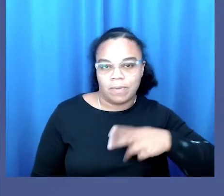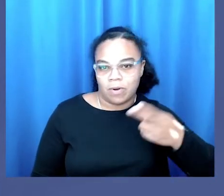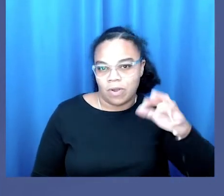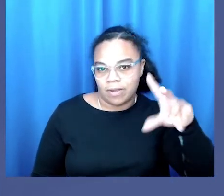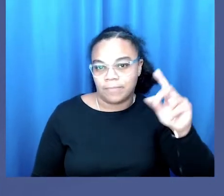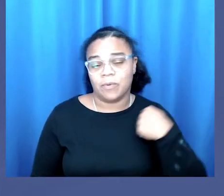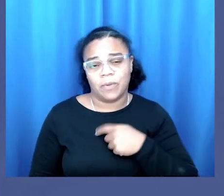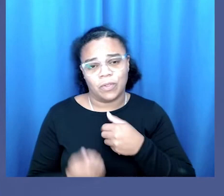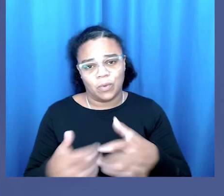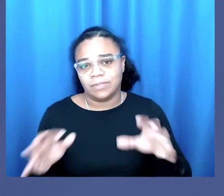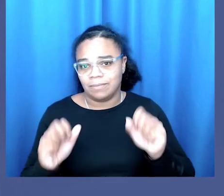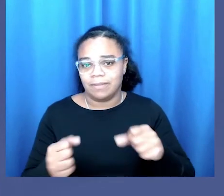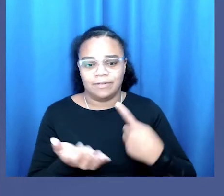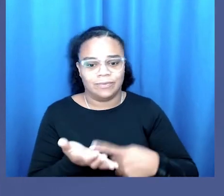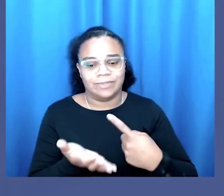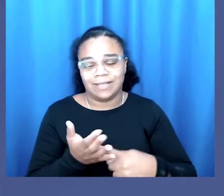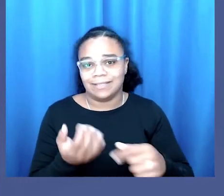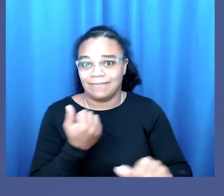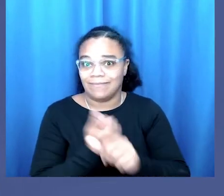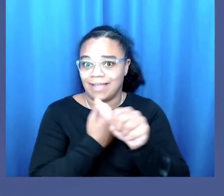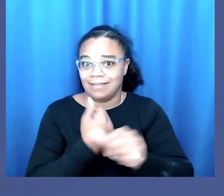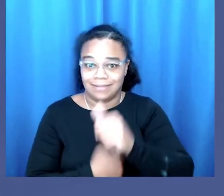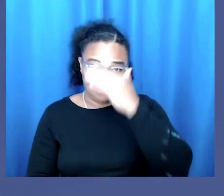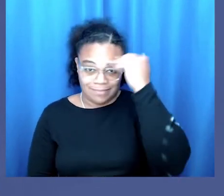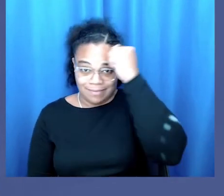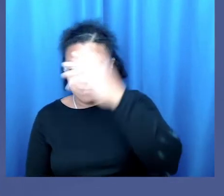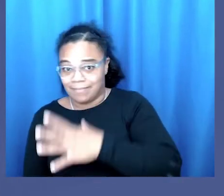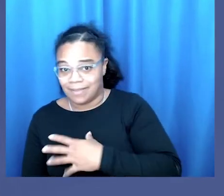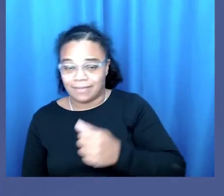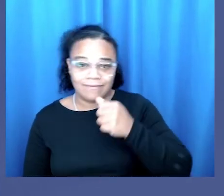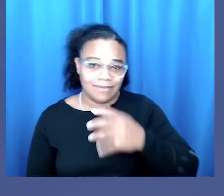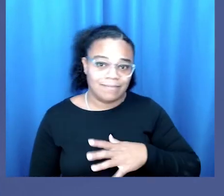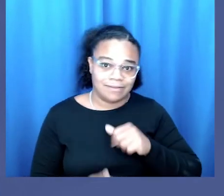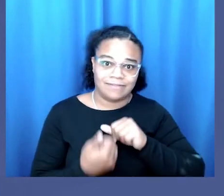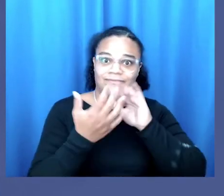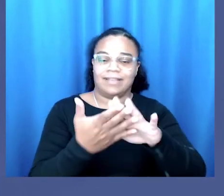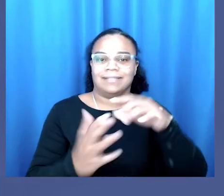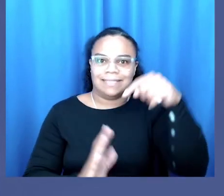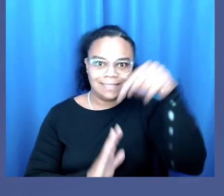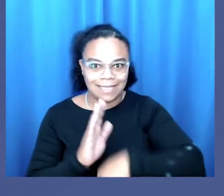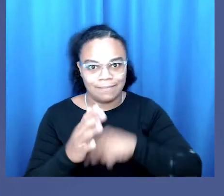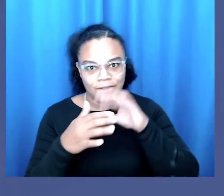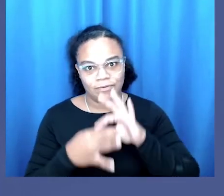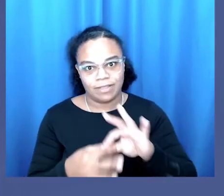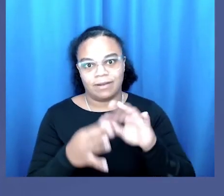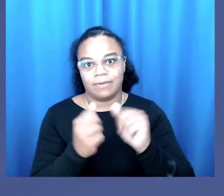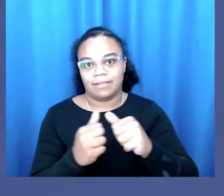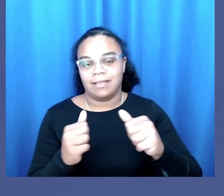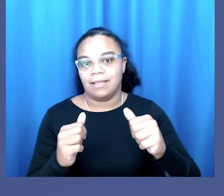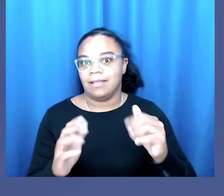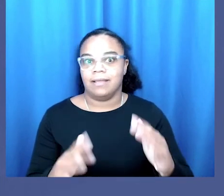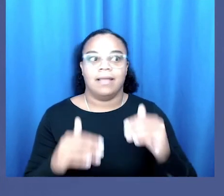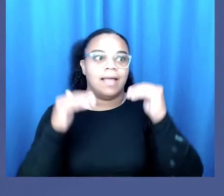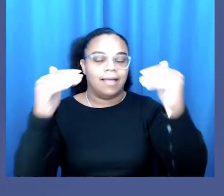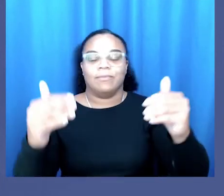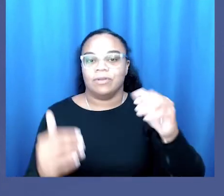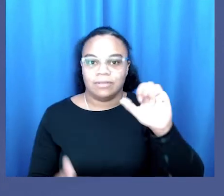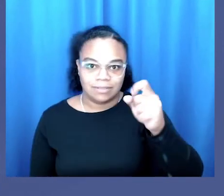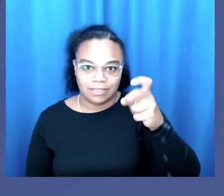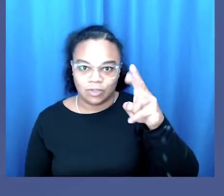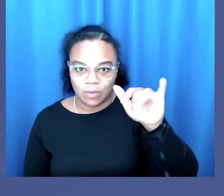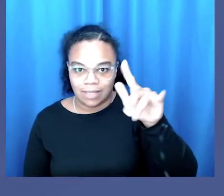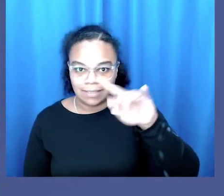We lose the ability to discuss the violence that black males and females face that are deeply related to hyper-sexualized and